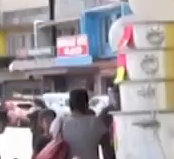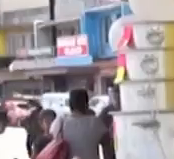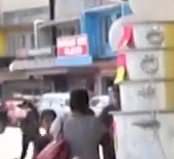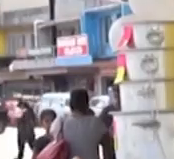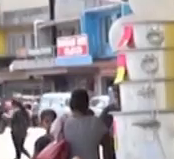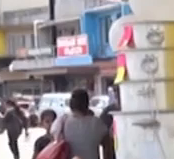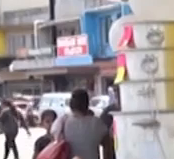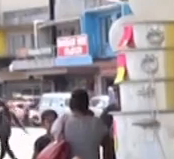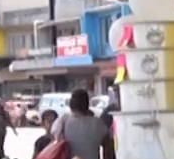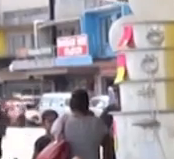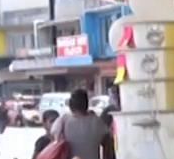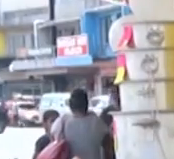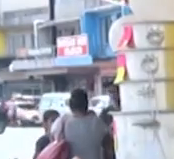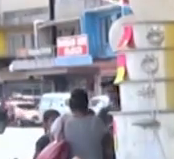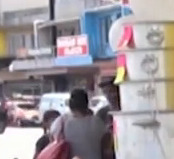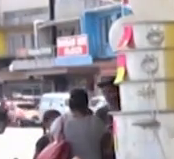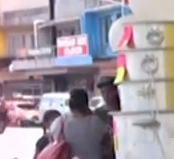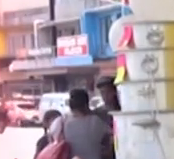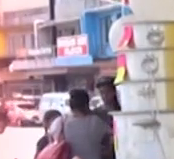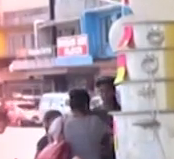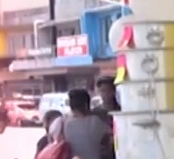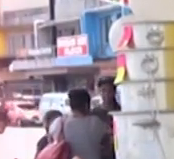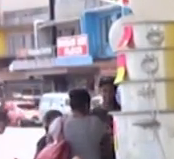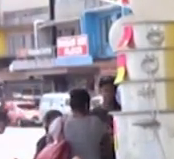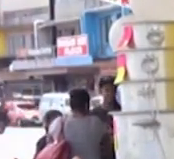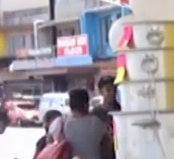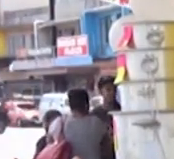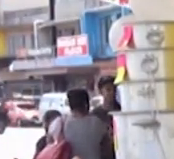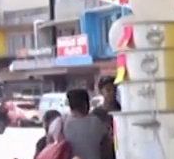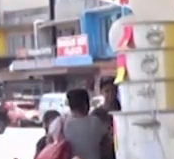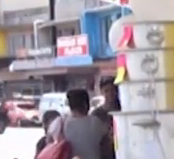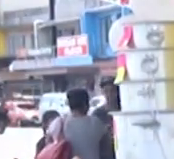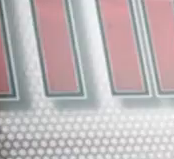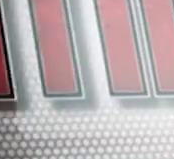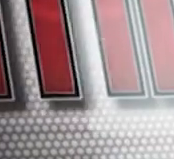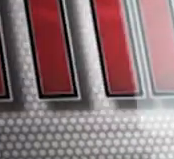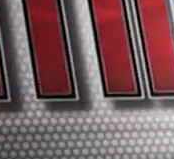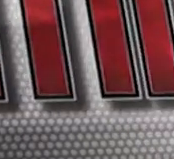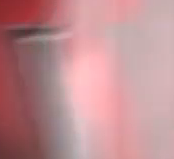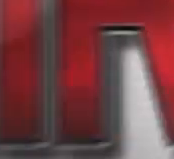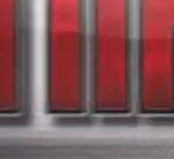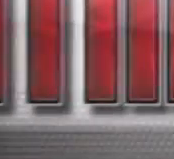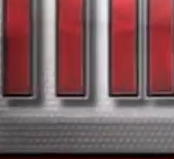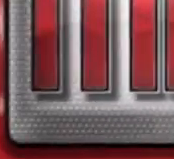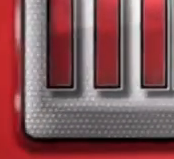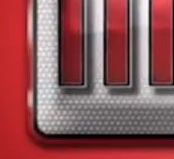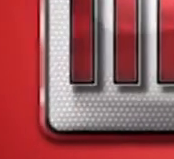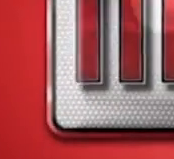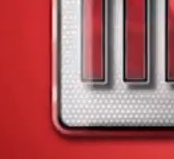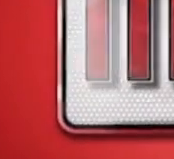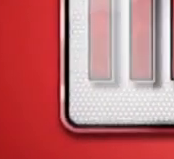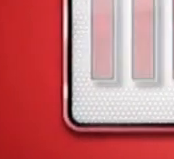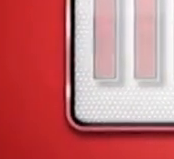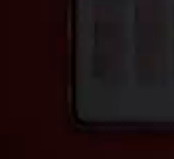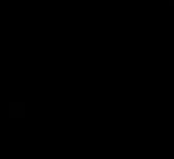My name is Neha and I'm from Qadavi and Mirji FM, it's hot. Mirji FM, it's hot.